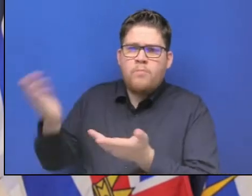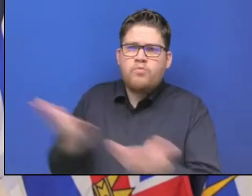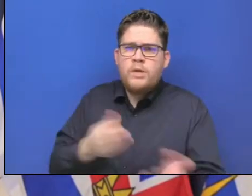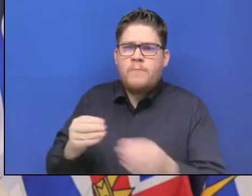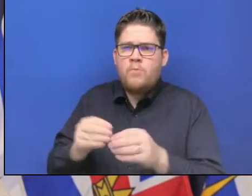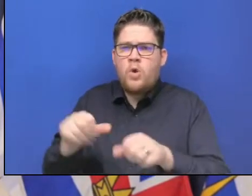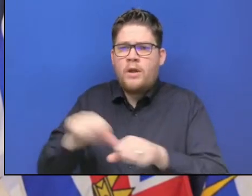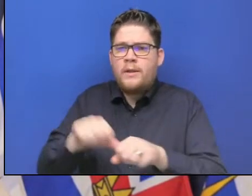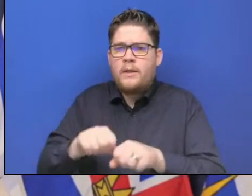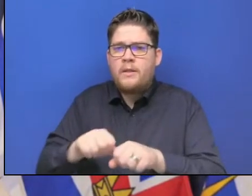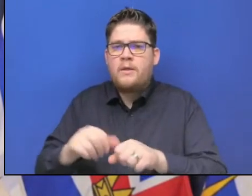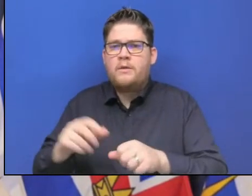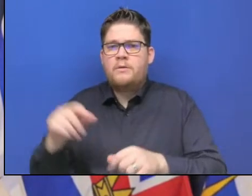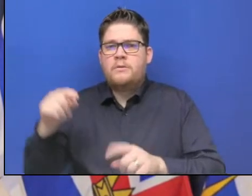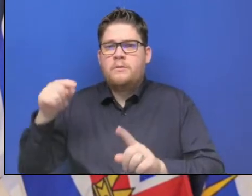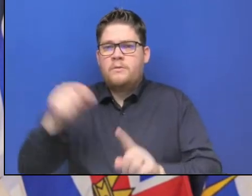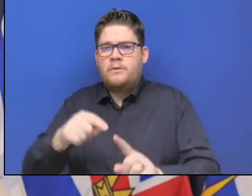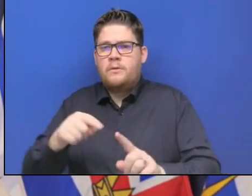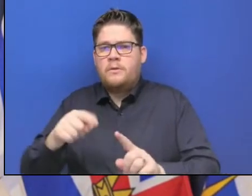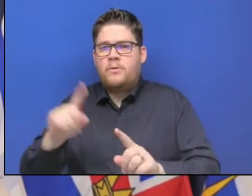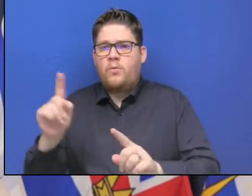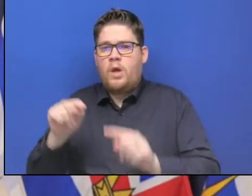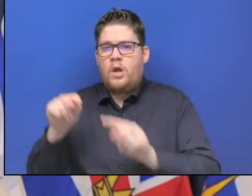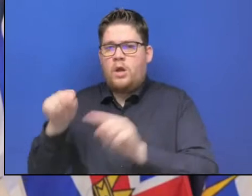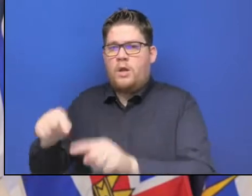Next question. go to Colton Davies, Radio NL.